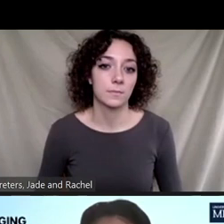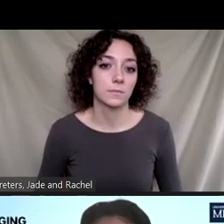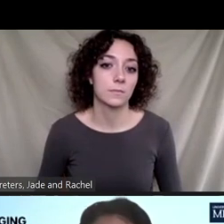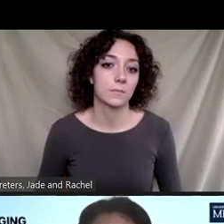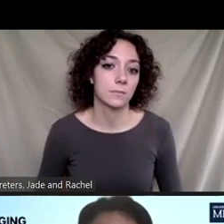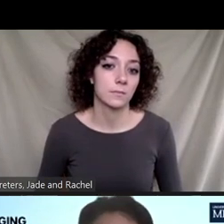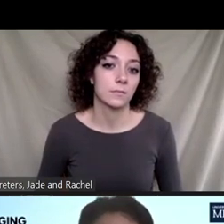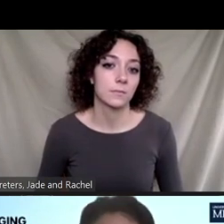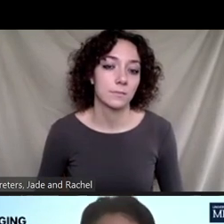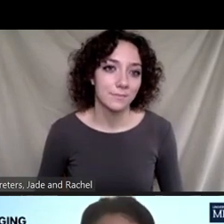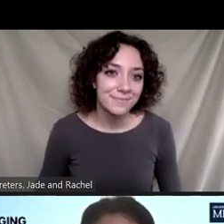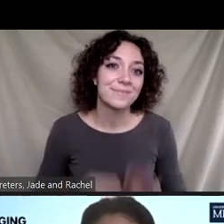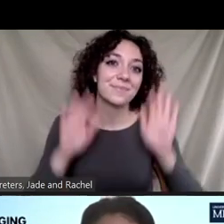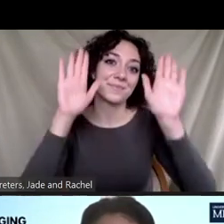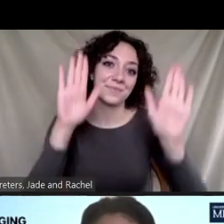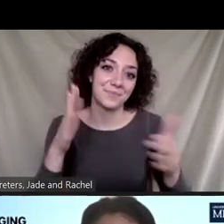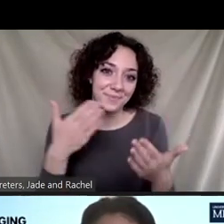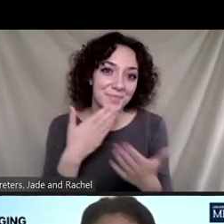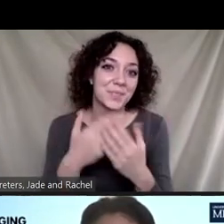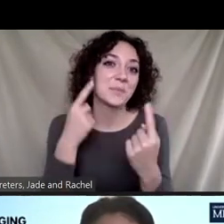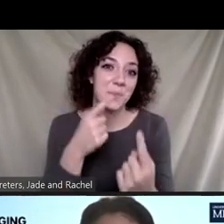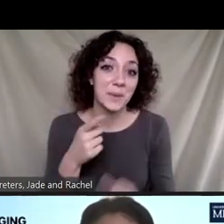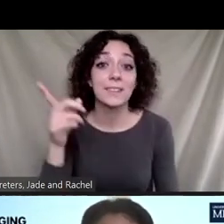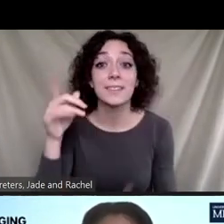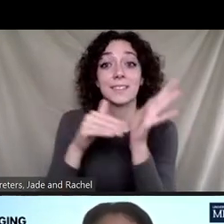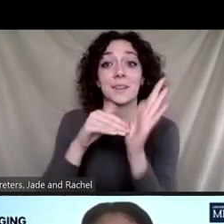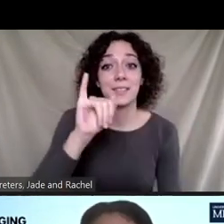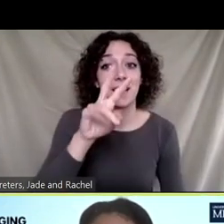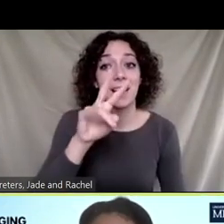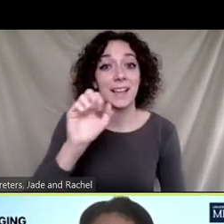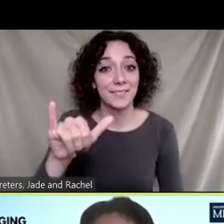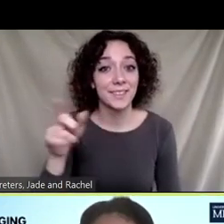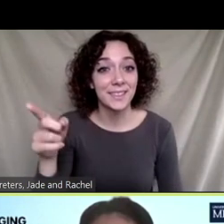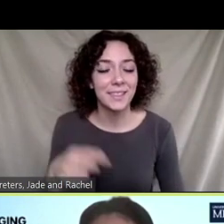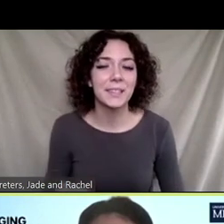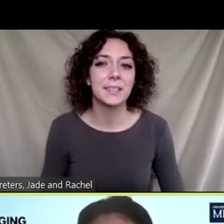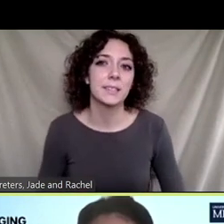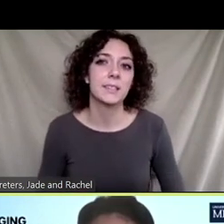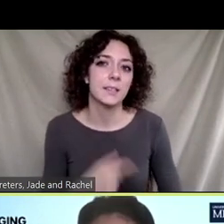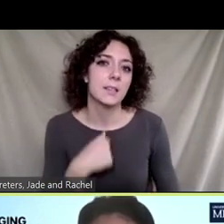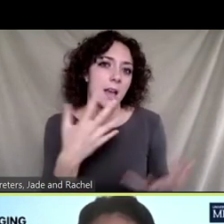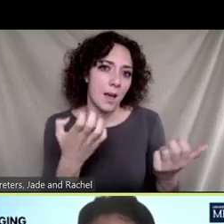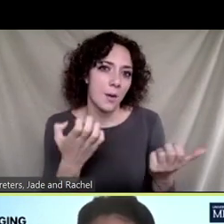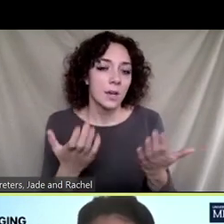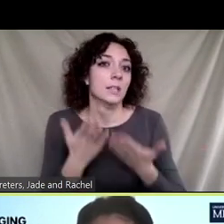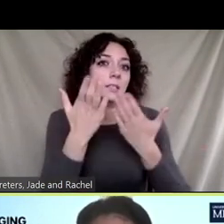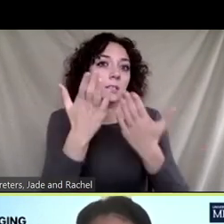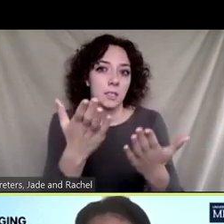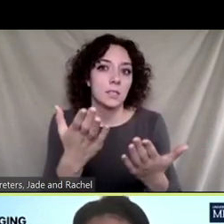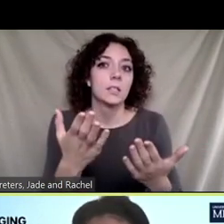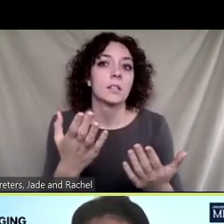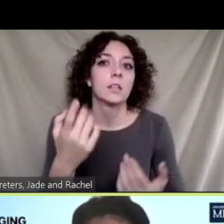Yeah. Great. Yeah. Great point. Dr. Ivy. Yep. I just wanted to make a suggestion as far as